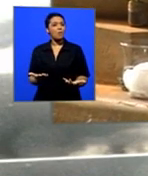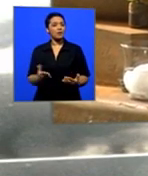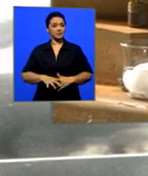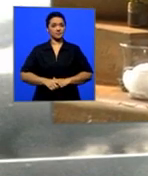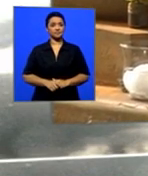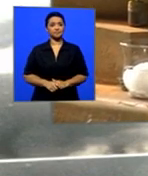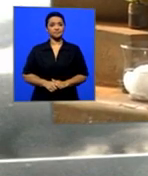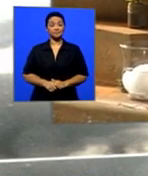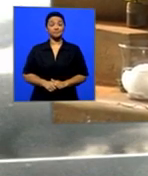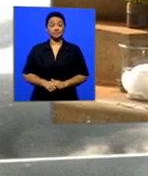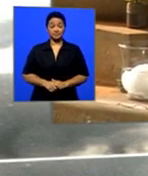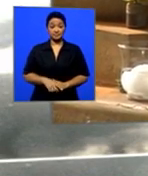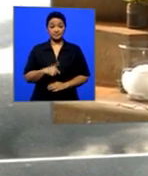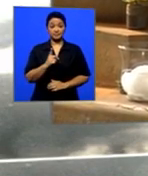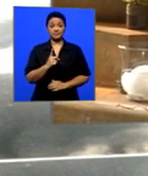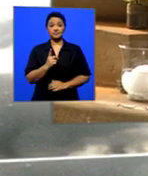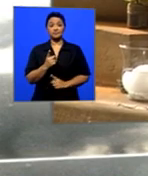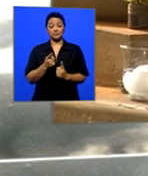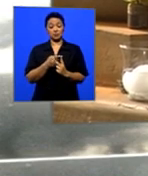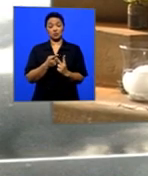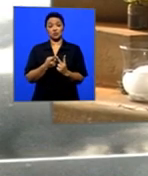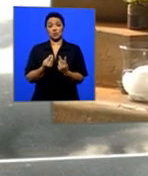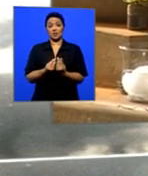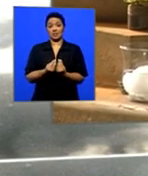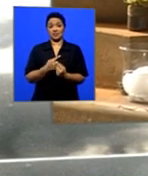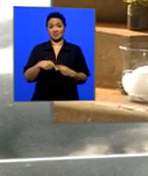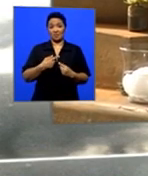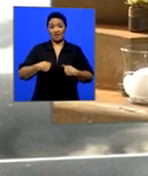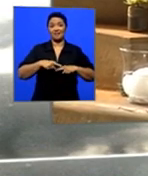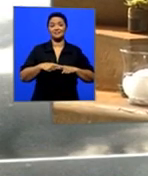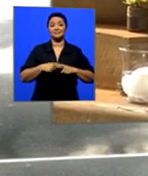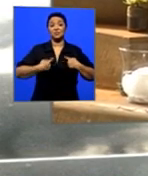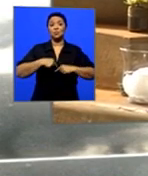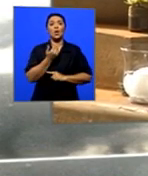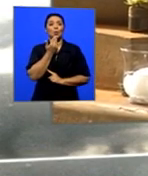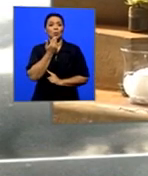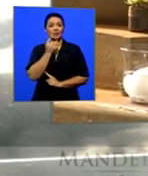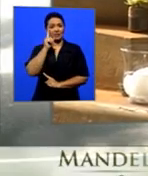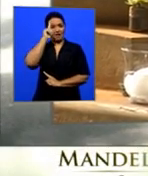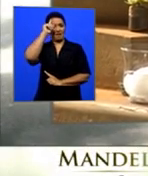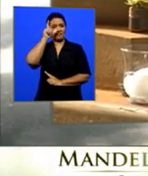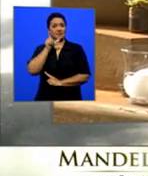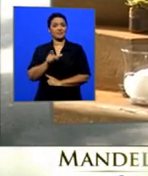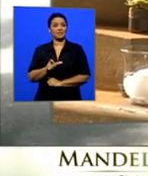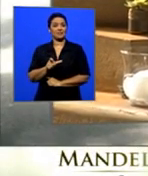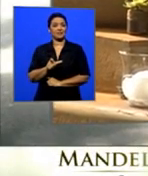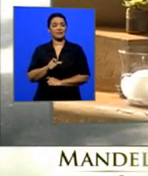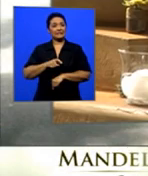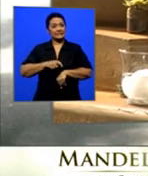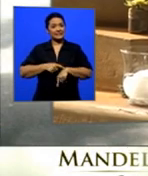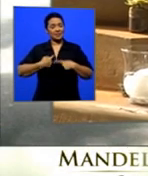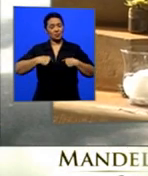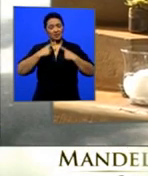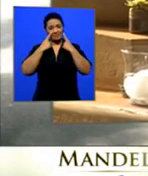Two things about us. One, we are Africans. When we cry, when we